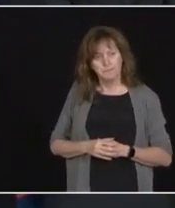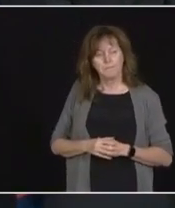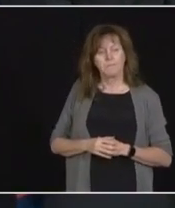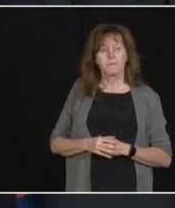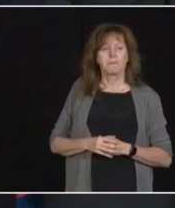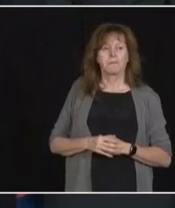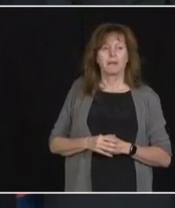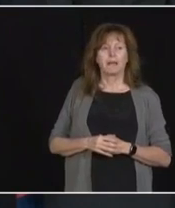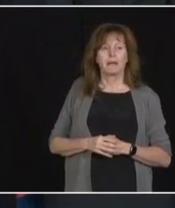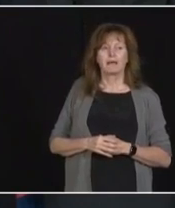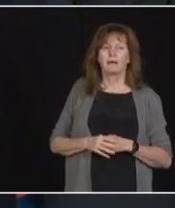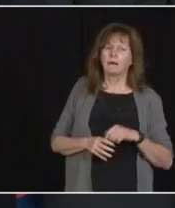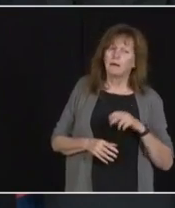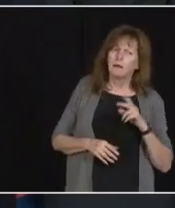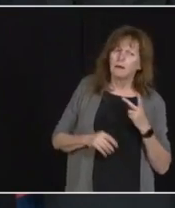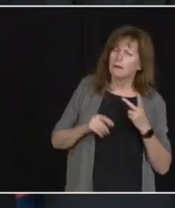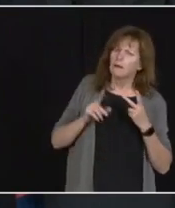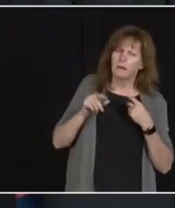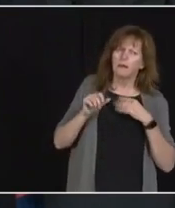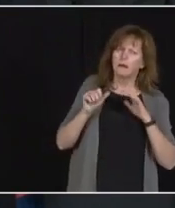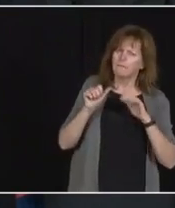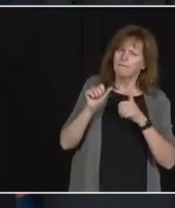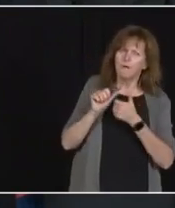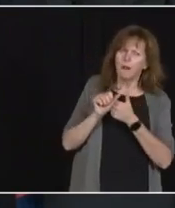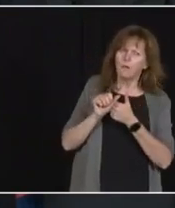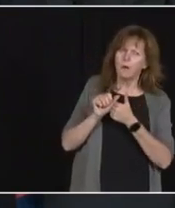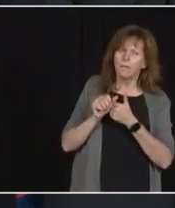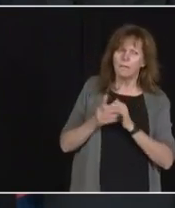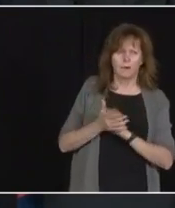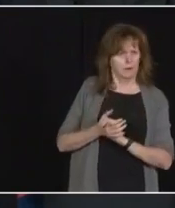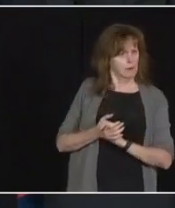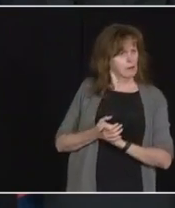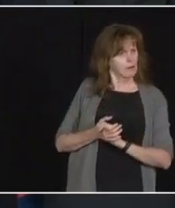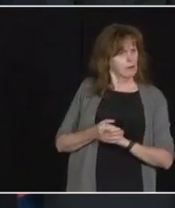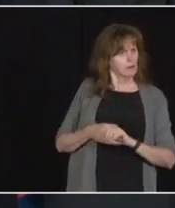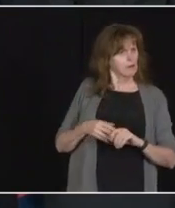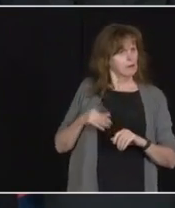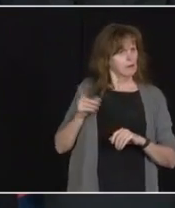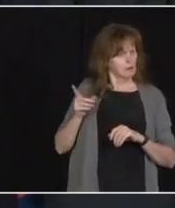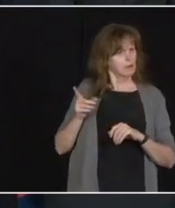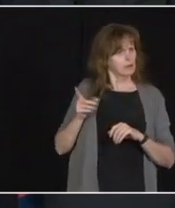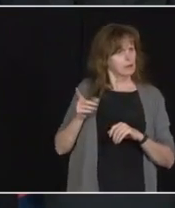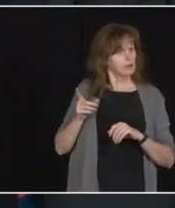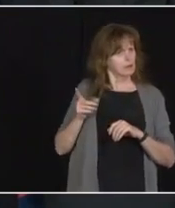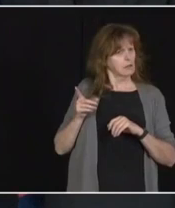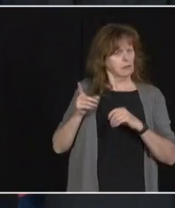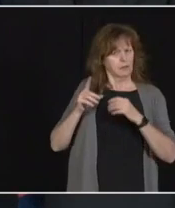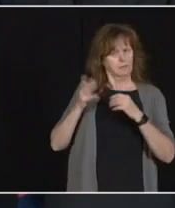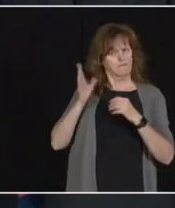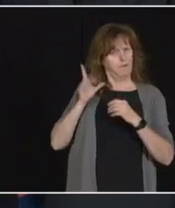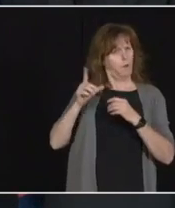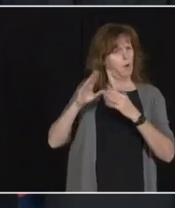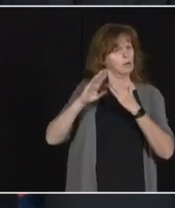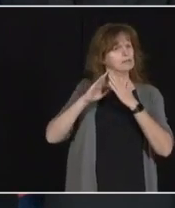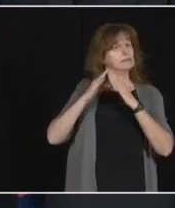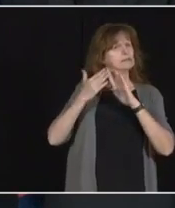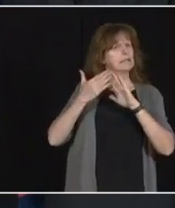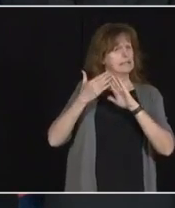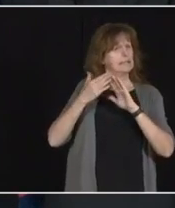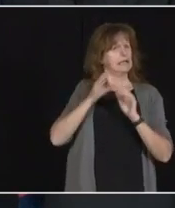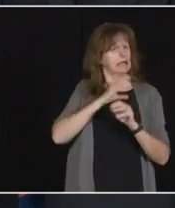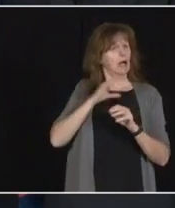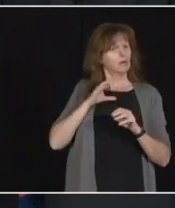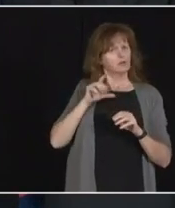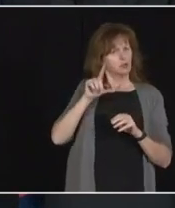Sorry. Just to follow-up. You were on Toronto City Council and Vice Chair of the City's Budget Committee in 2011 when the mayor was at one point asking